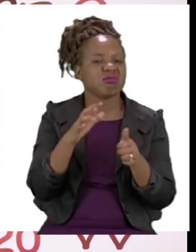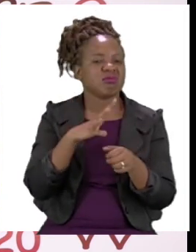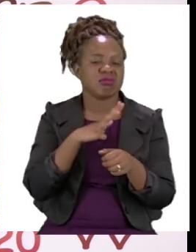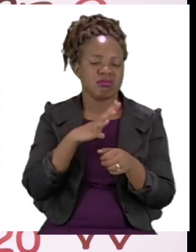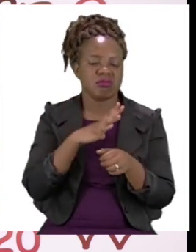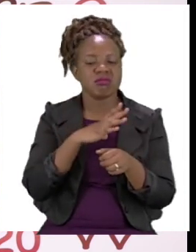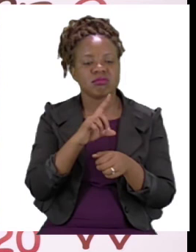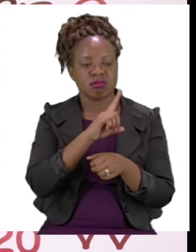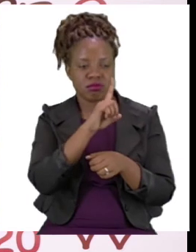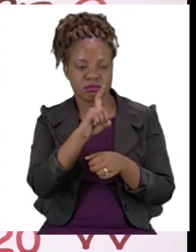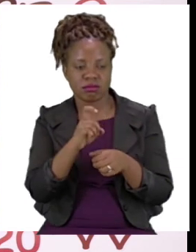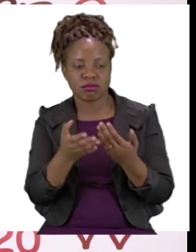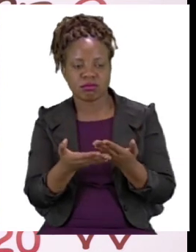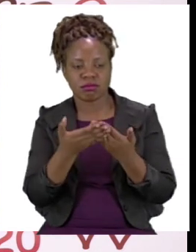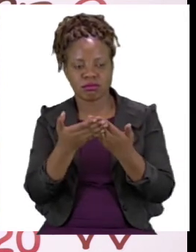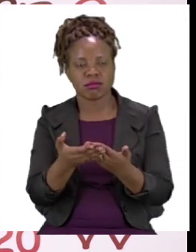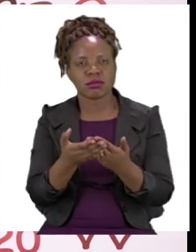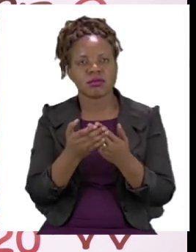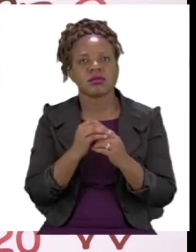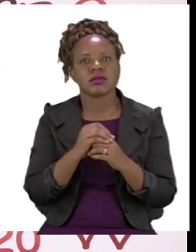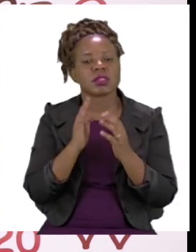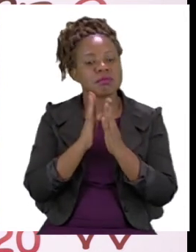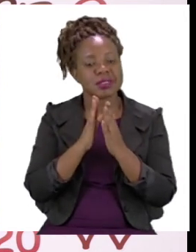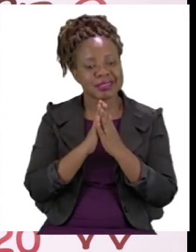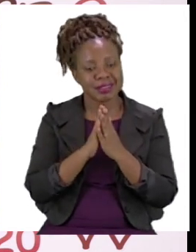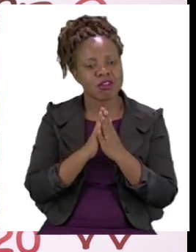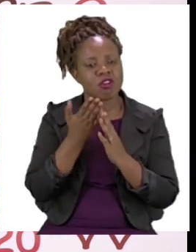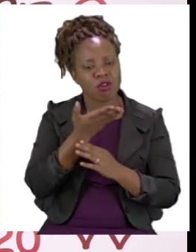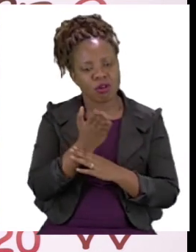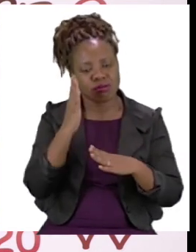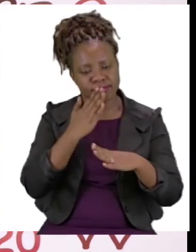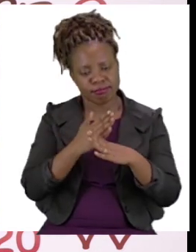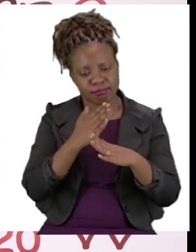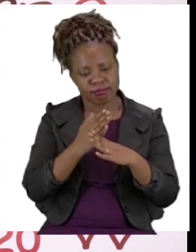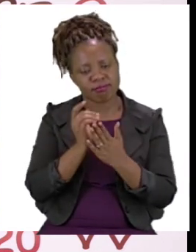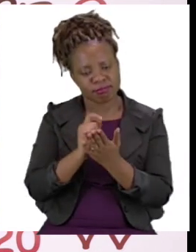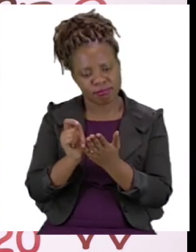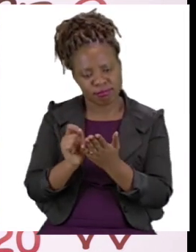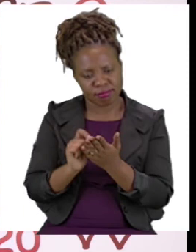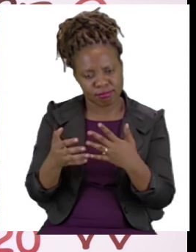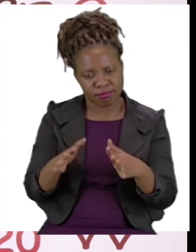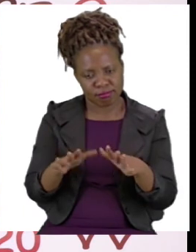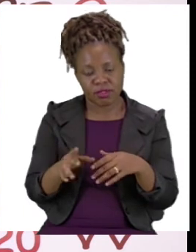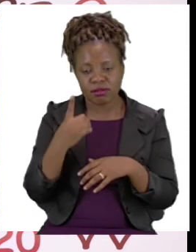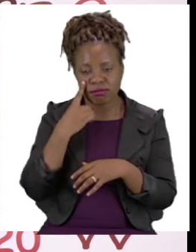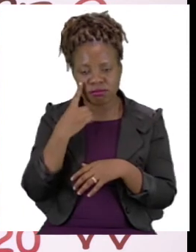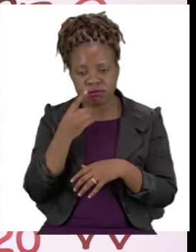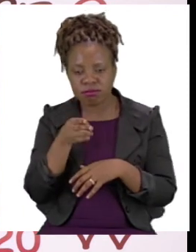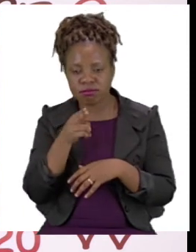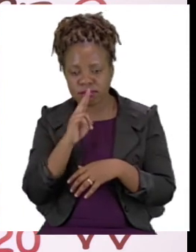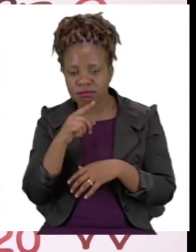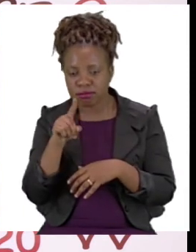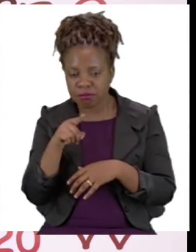Make sure you finish your exercises by yourself and check that your answers are correct before your teacher